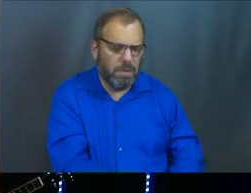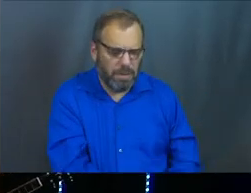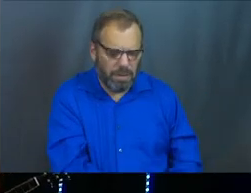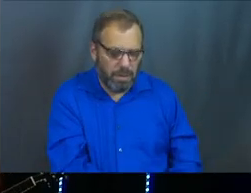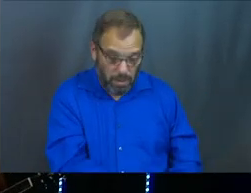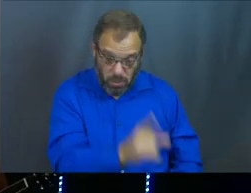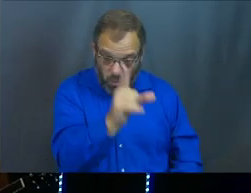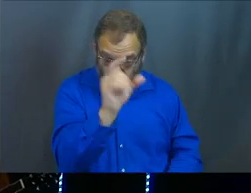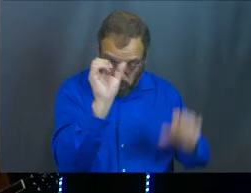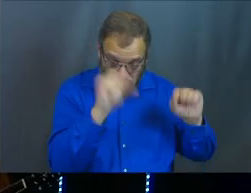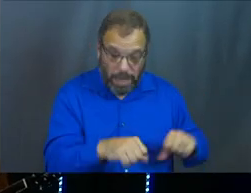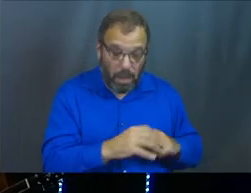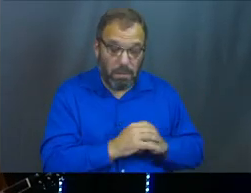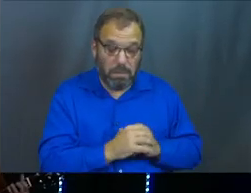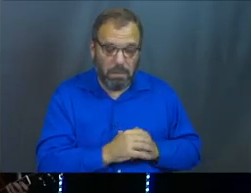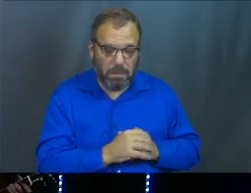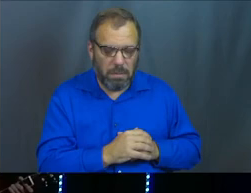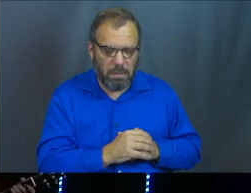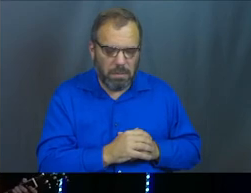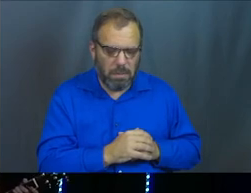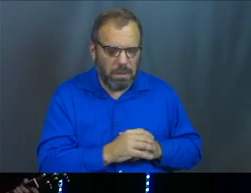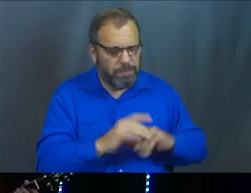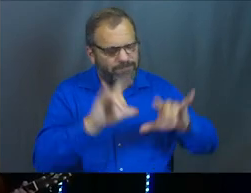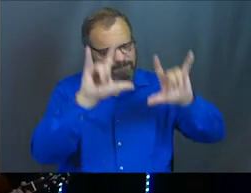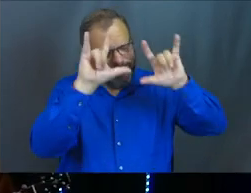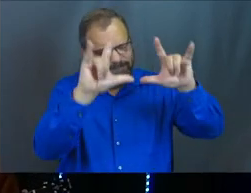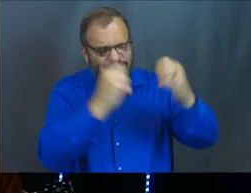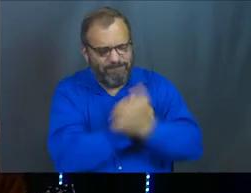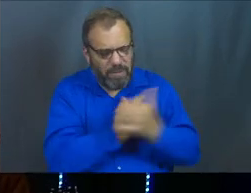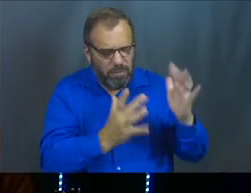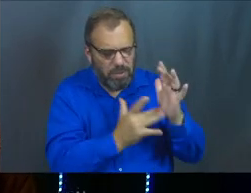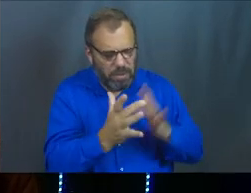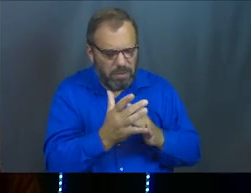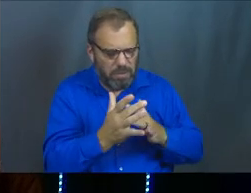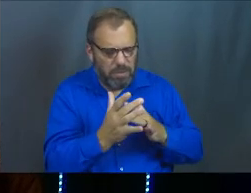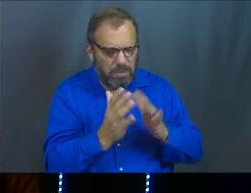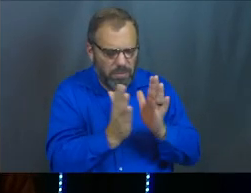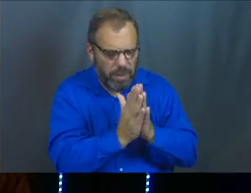You can. We love you, Jesus. In Christ's name, amen.